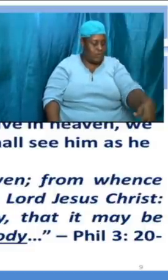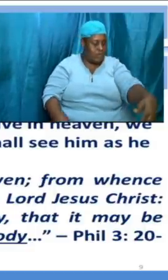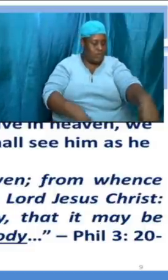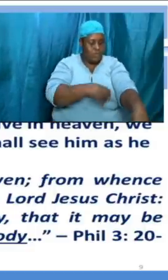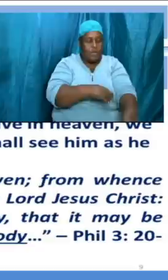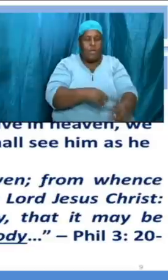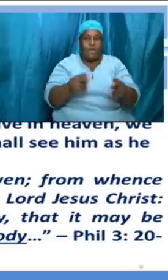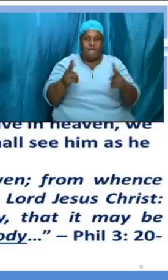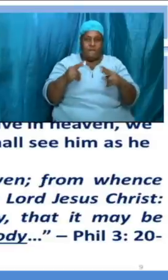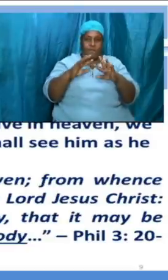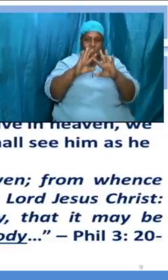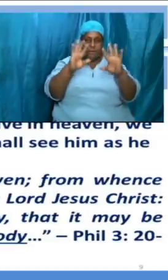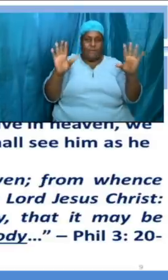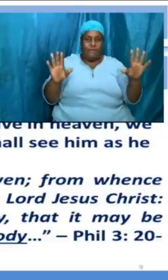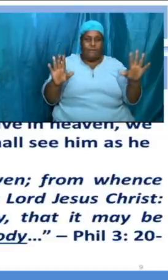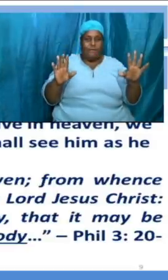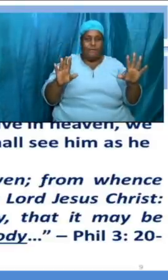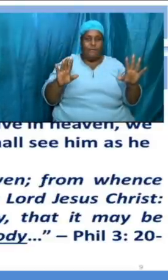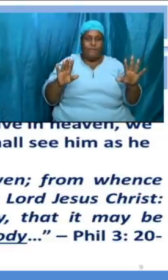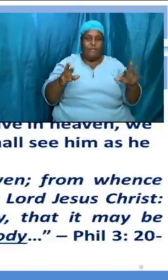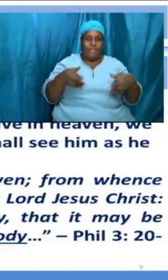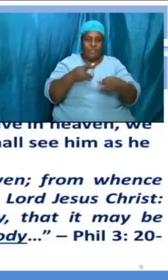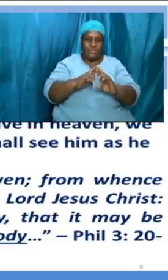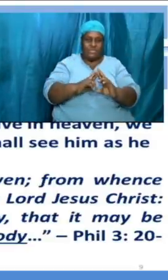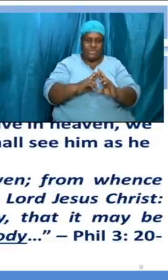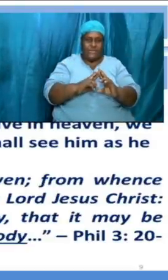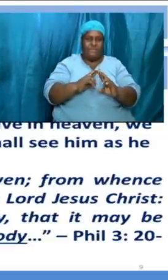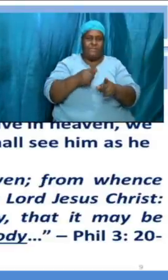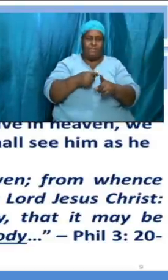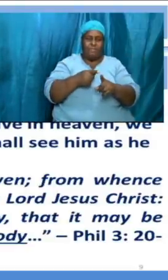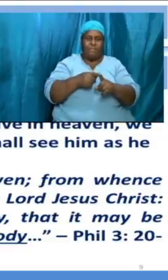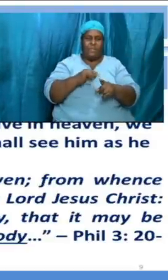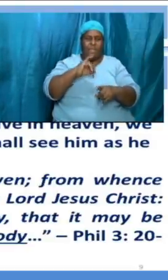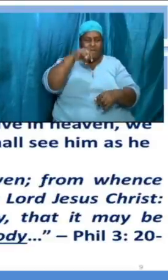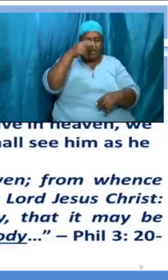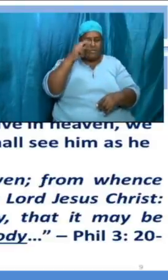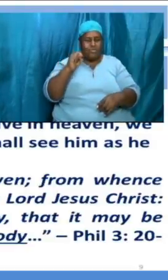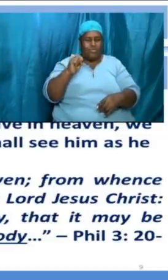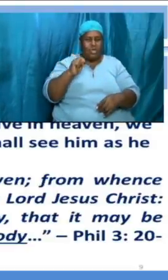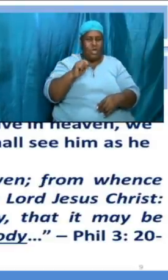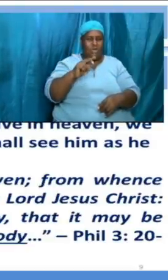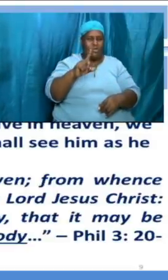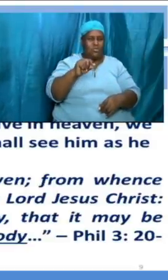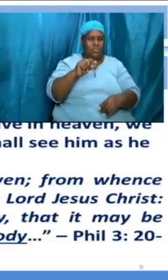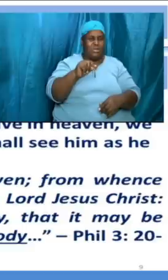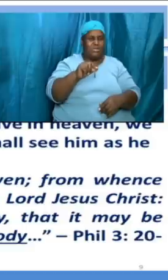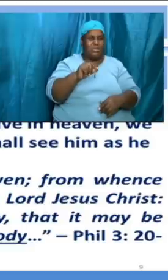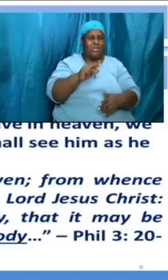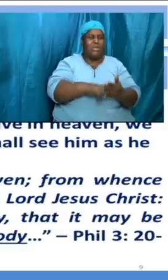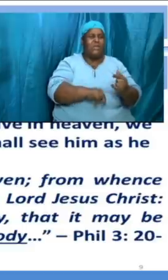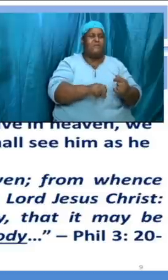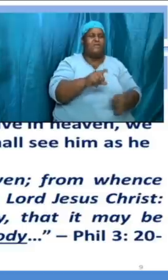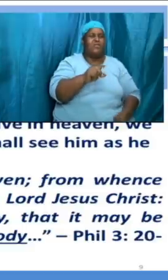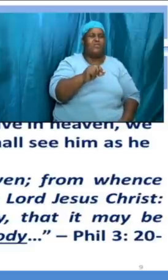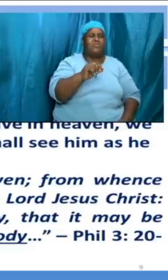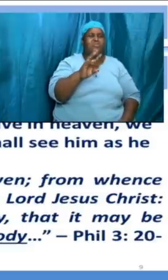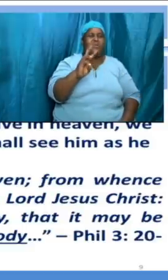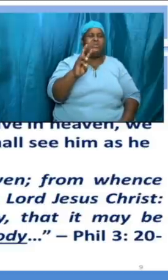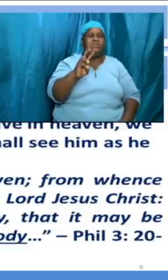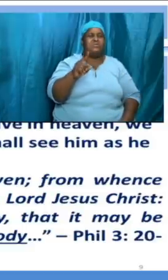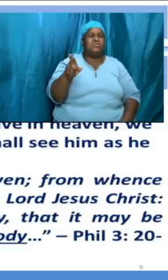very clear that we get that point so say so saint john chapter 20 verses 26 and 27